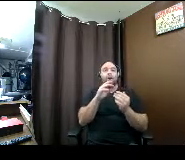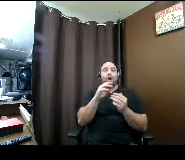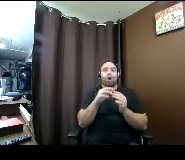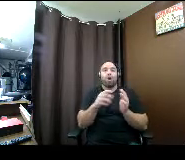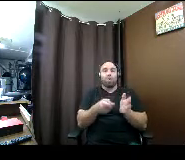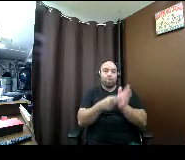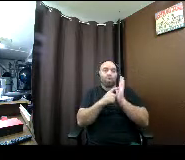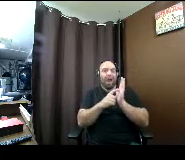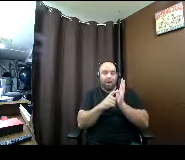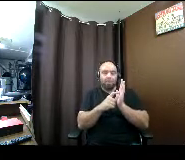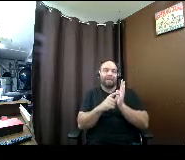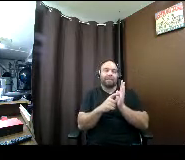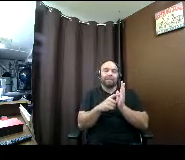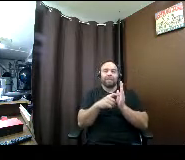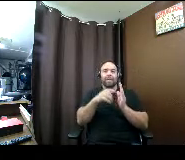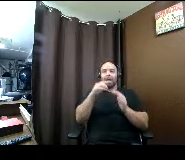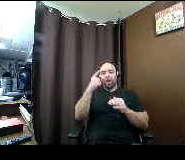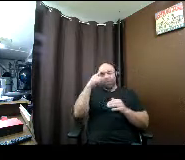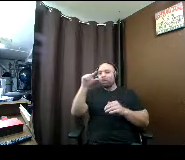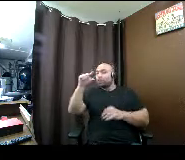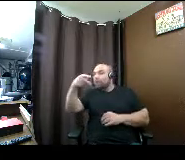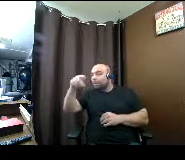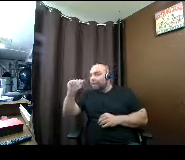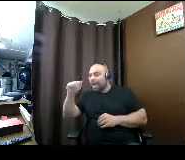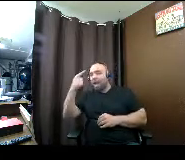uh in order to receive those funds